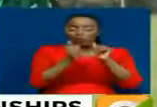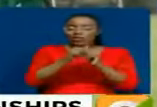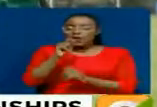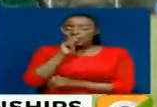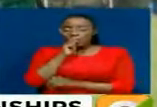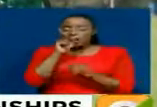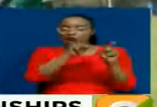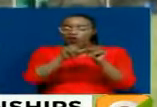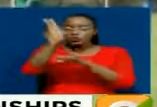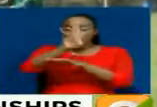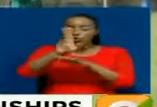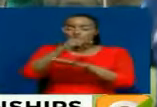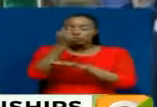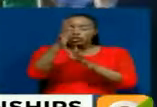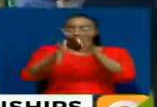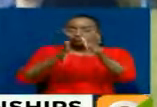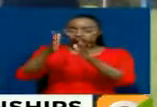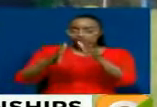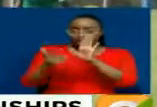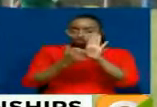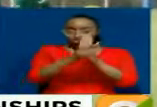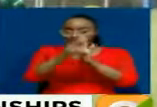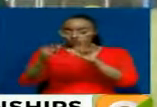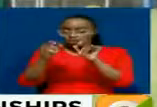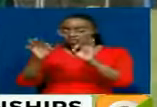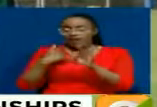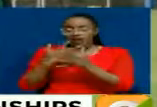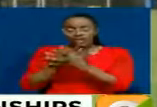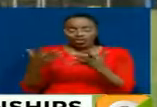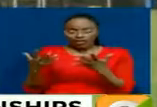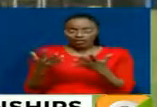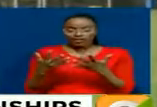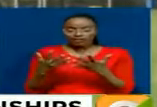referee, also use gestures to signal infractions.